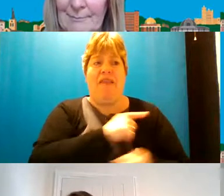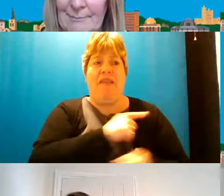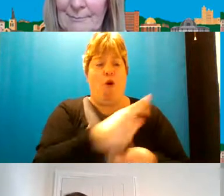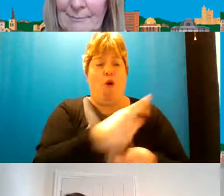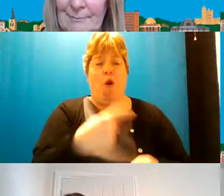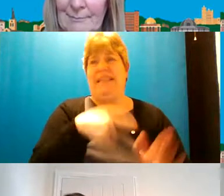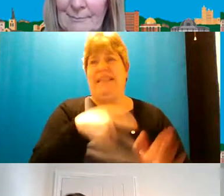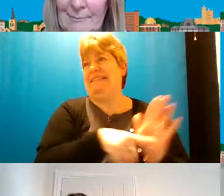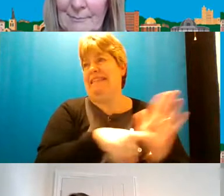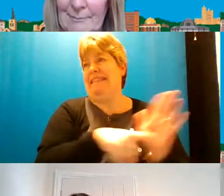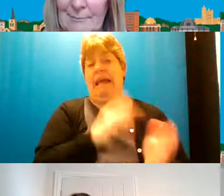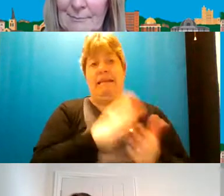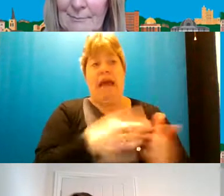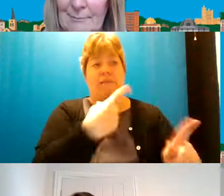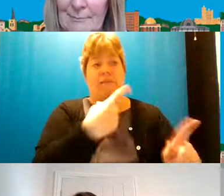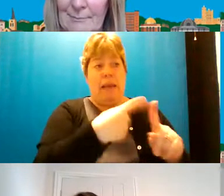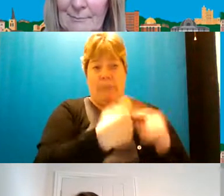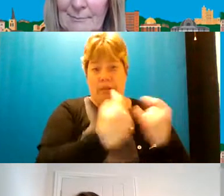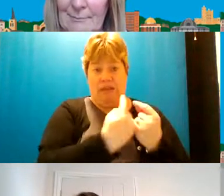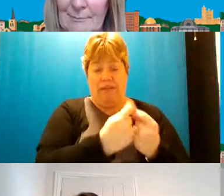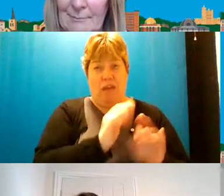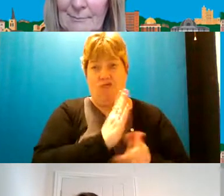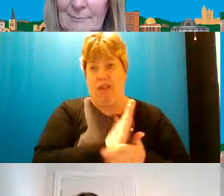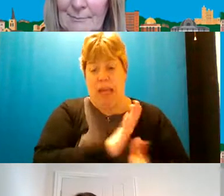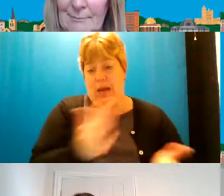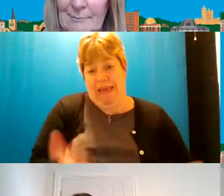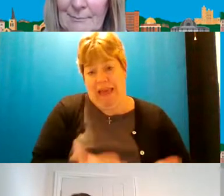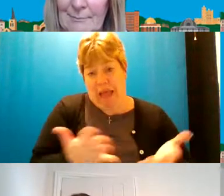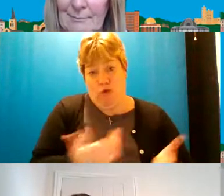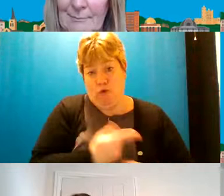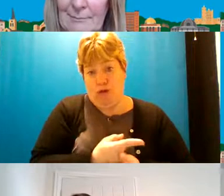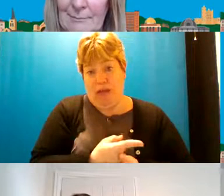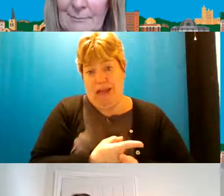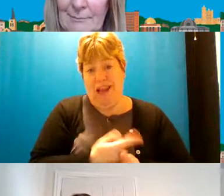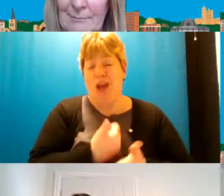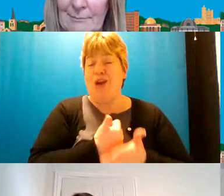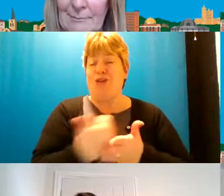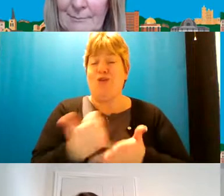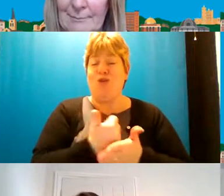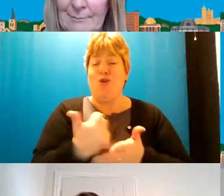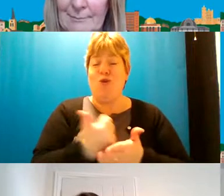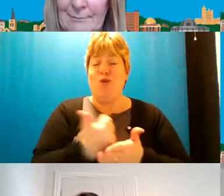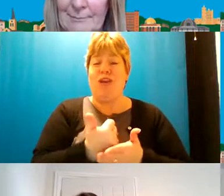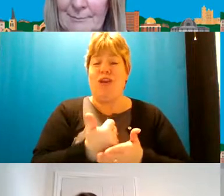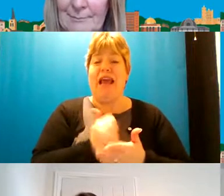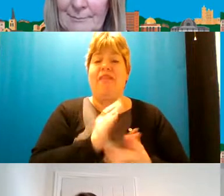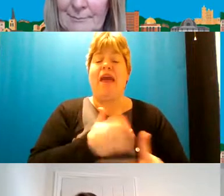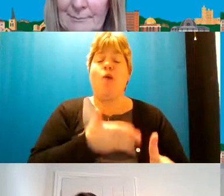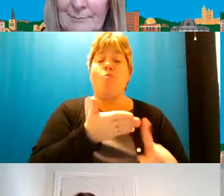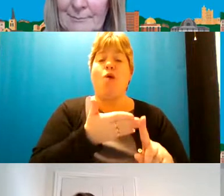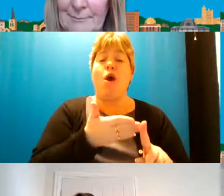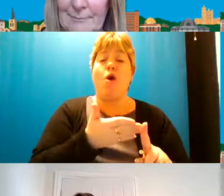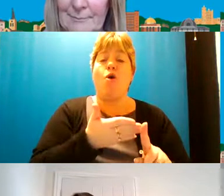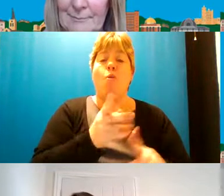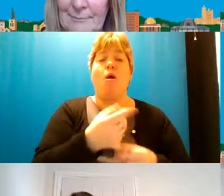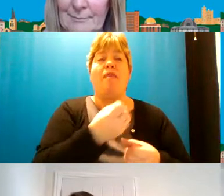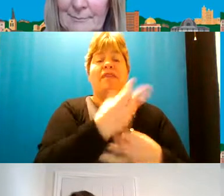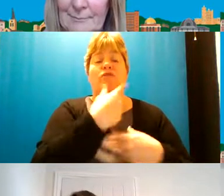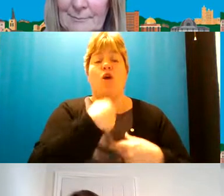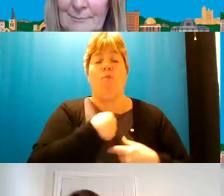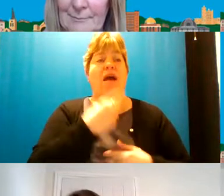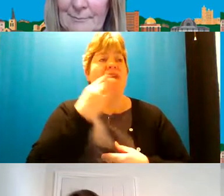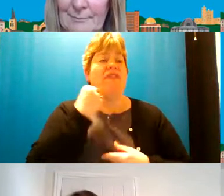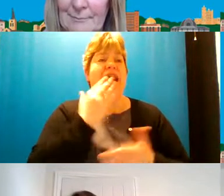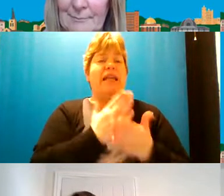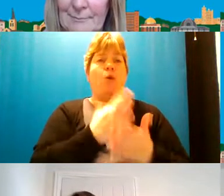which is not very encouraging um and it's usually it's usually the approach is i think what they've said to me is they find it